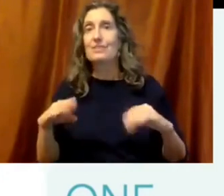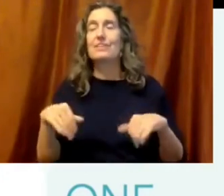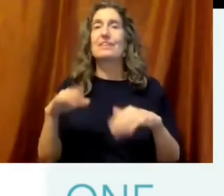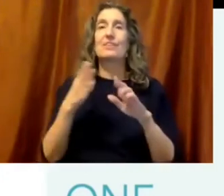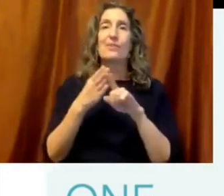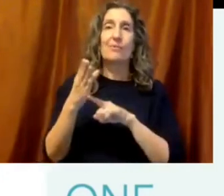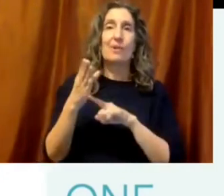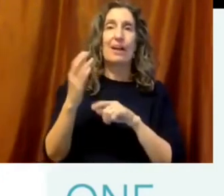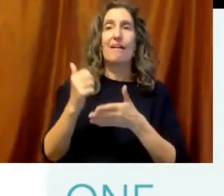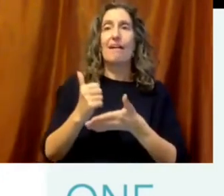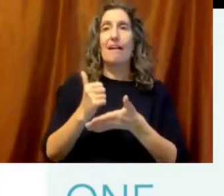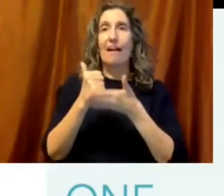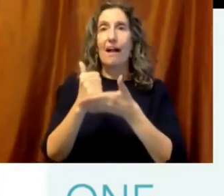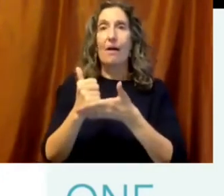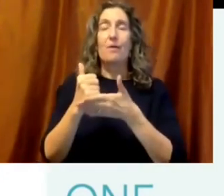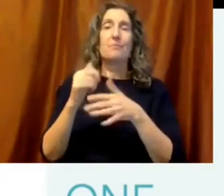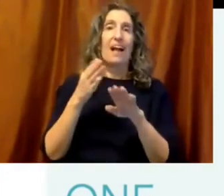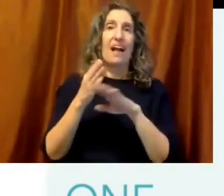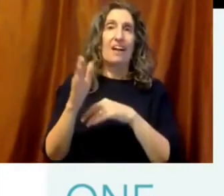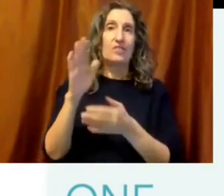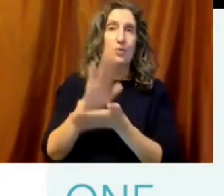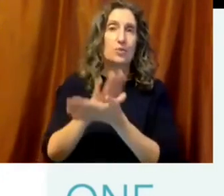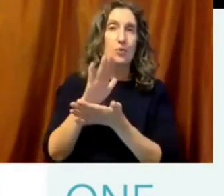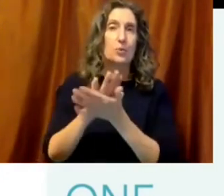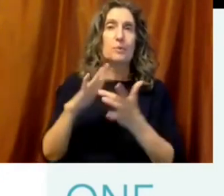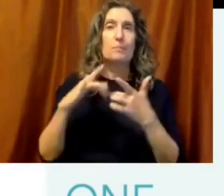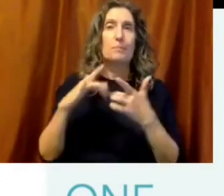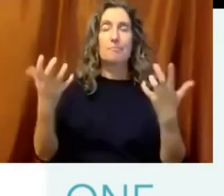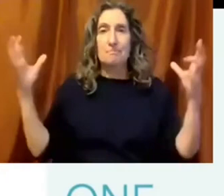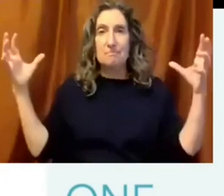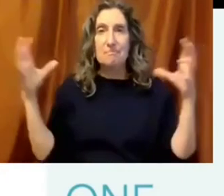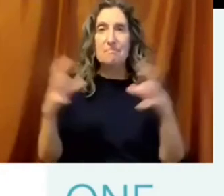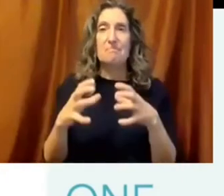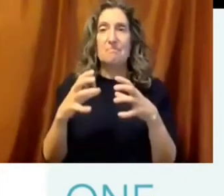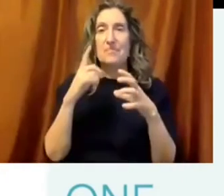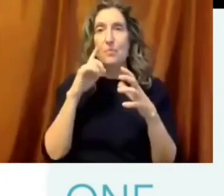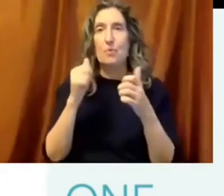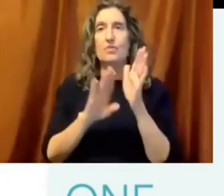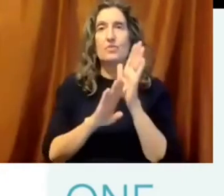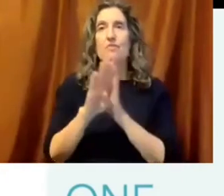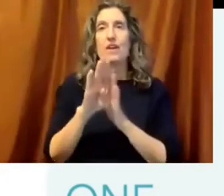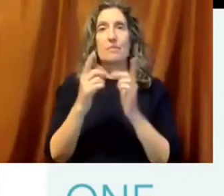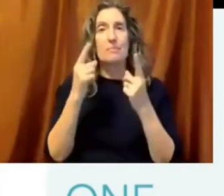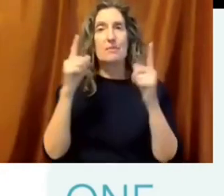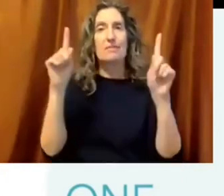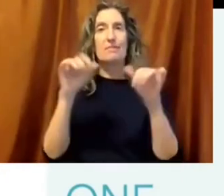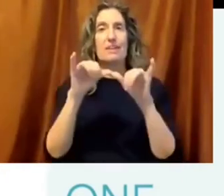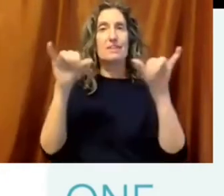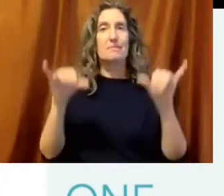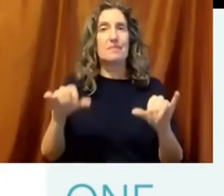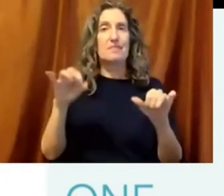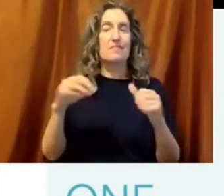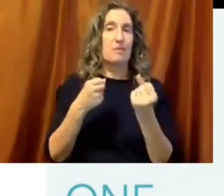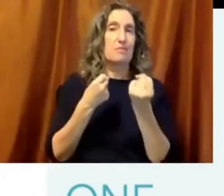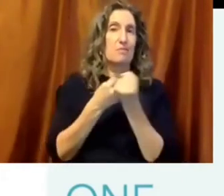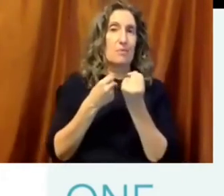but we saw the connection to education. That's why in 2008, about 30 North side partners, housing, career,